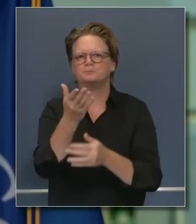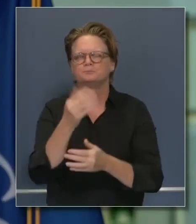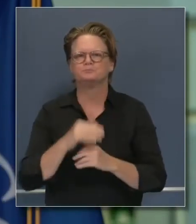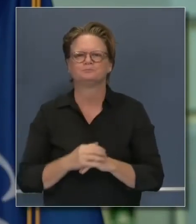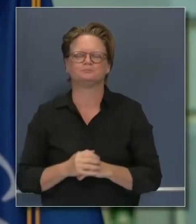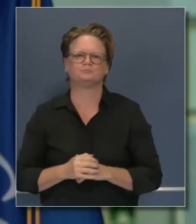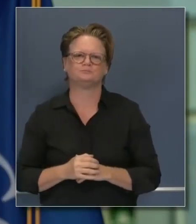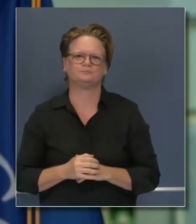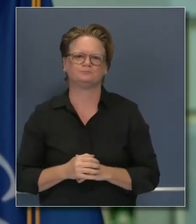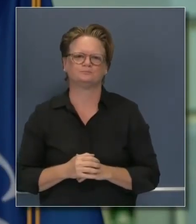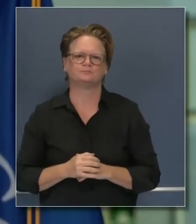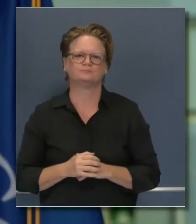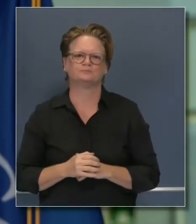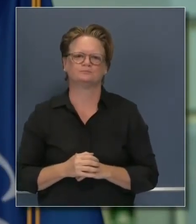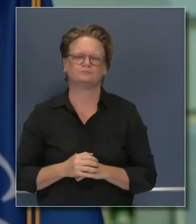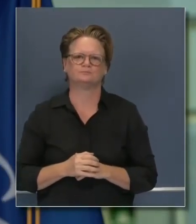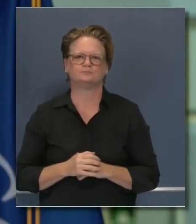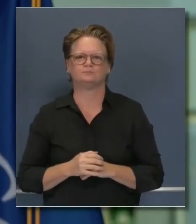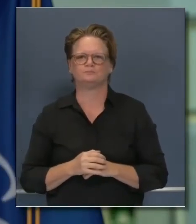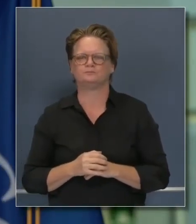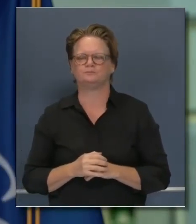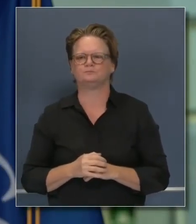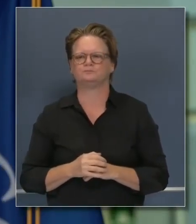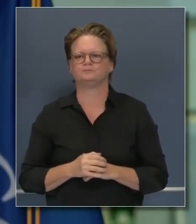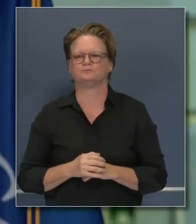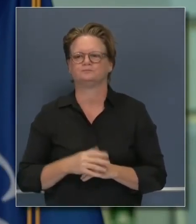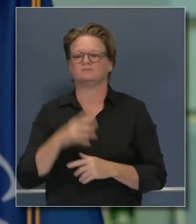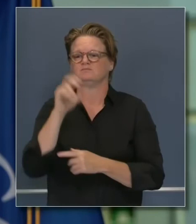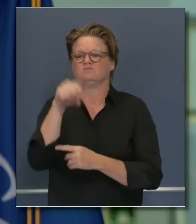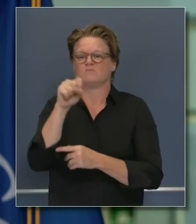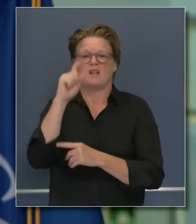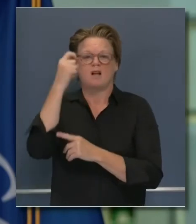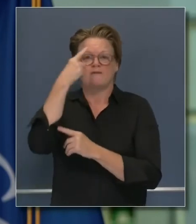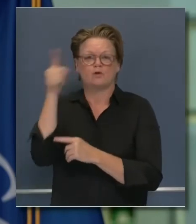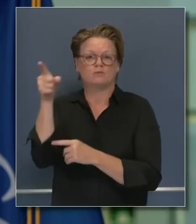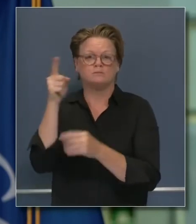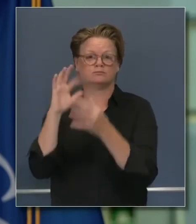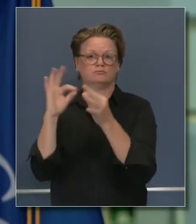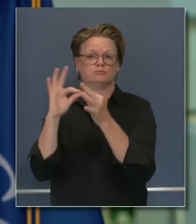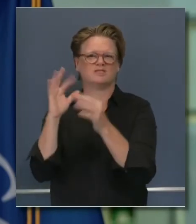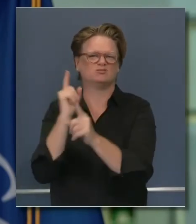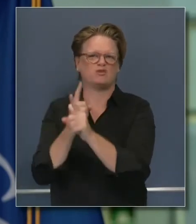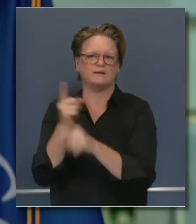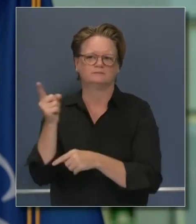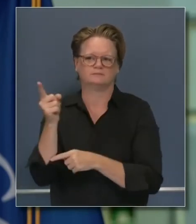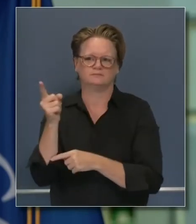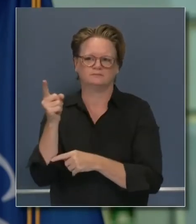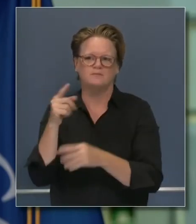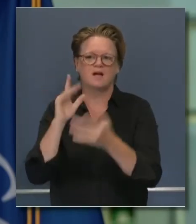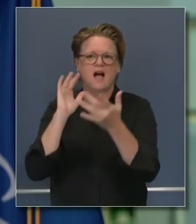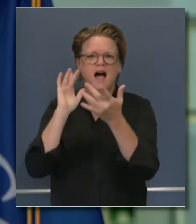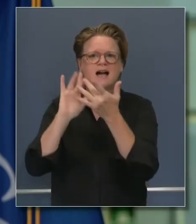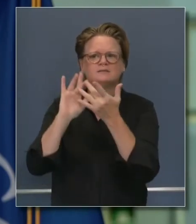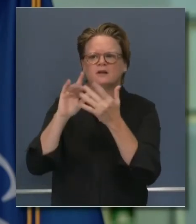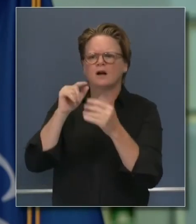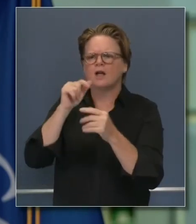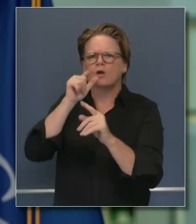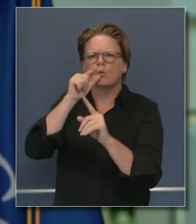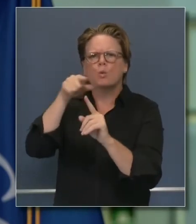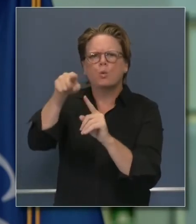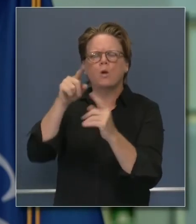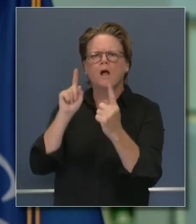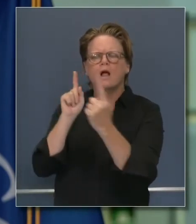Yeah, thanks again. The governor's right on with the contact tracing approach. The availability of